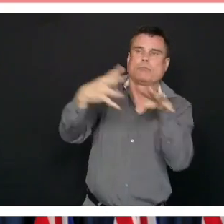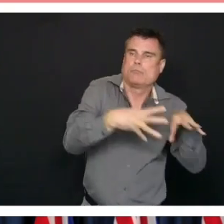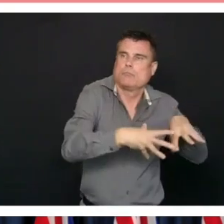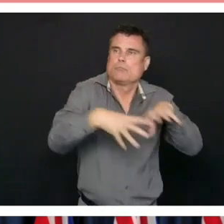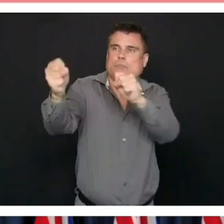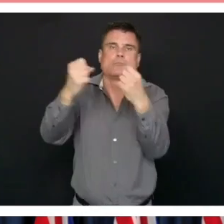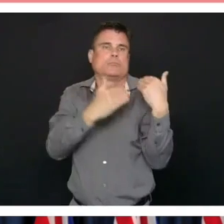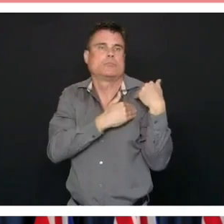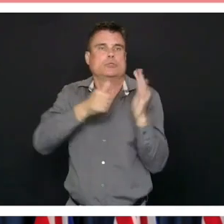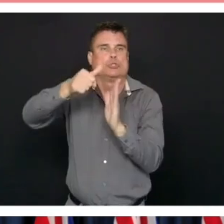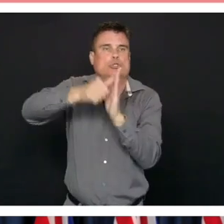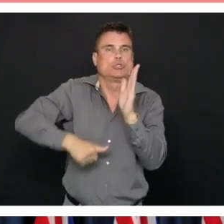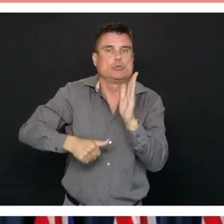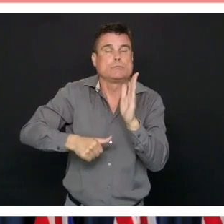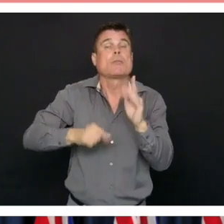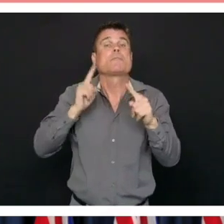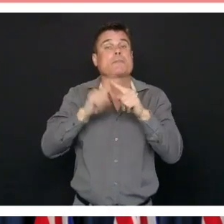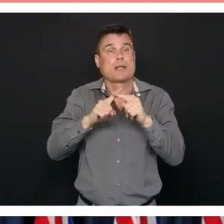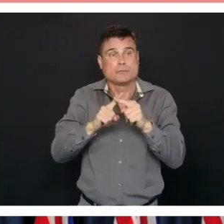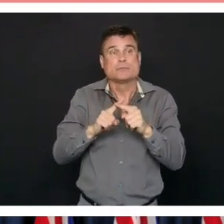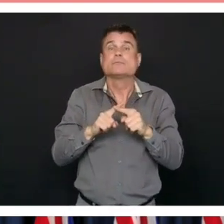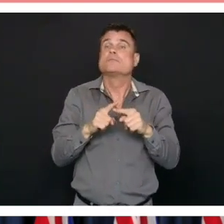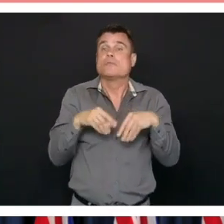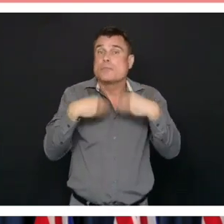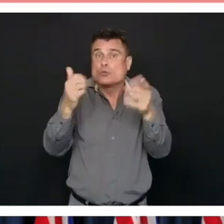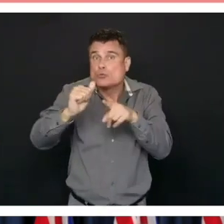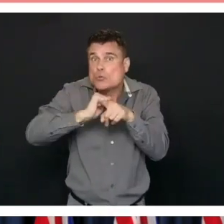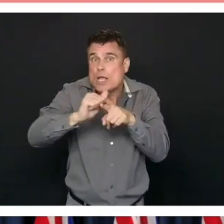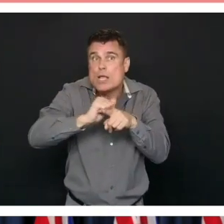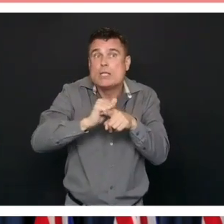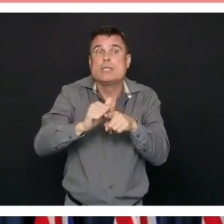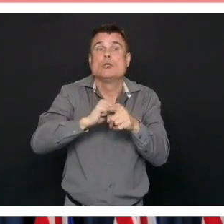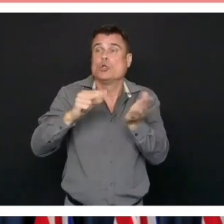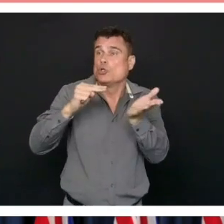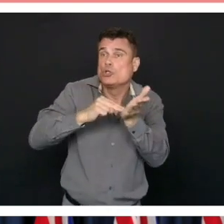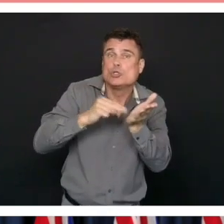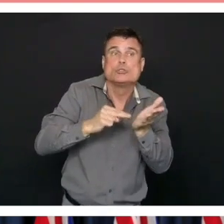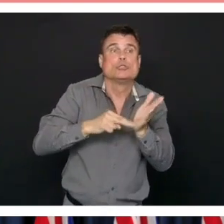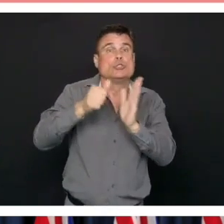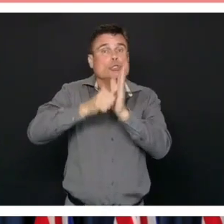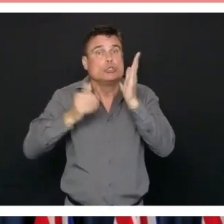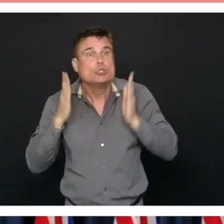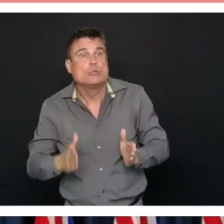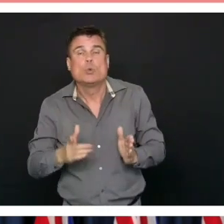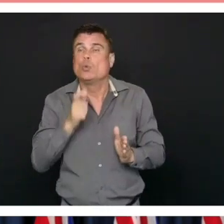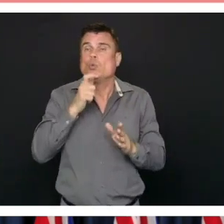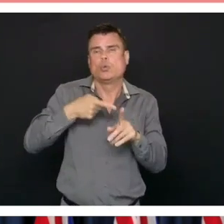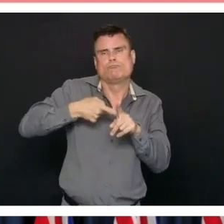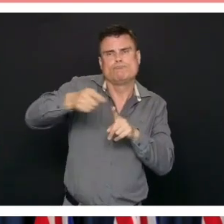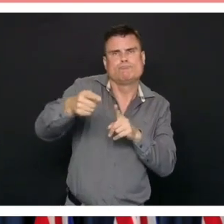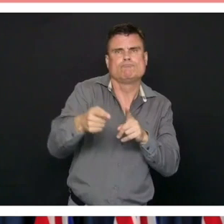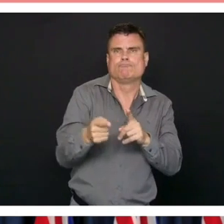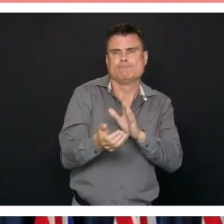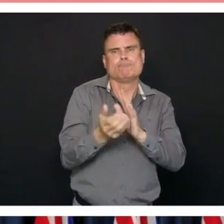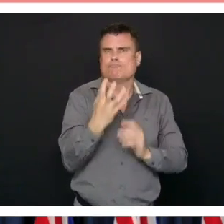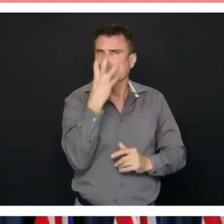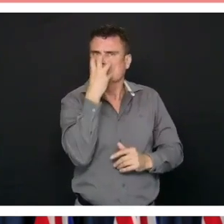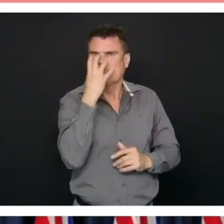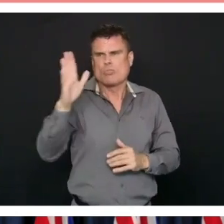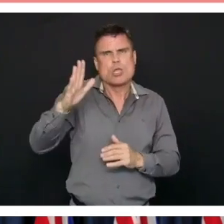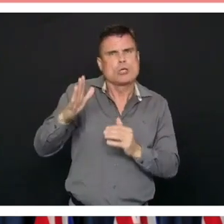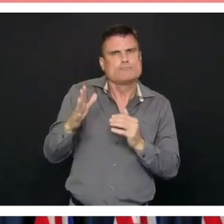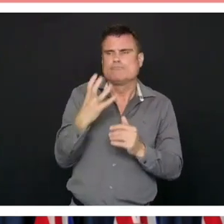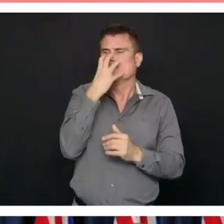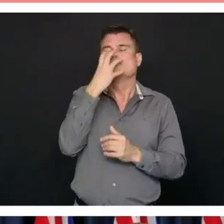nurses. We will also, and on the next slide, talk about patients, resources and reporting. We will continue the local collaboration on